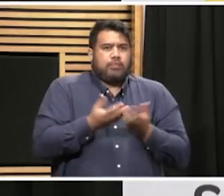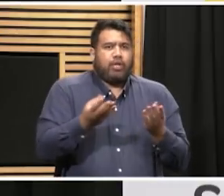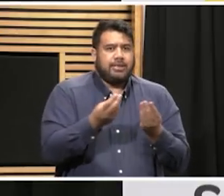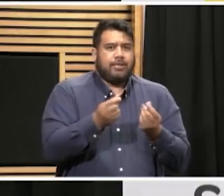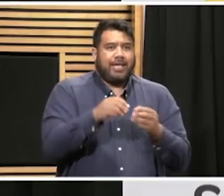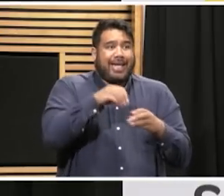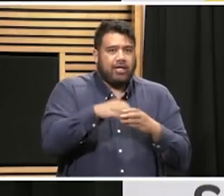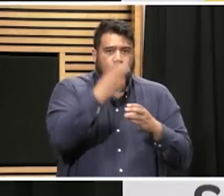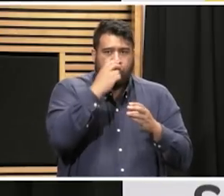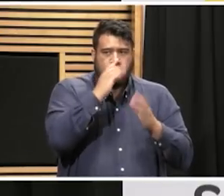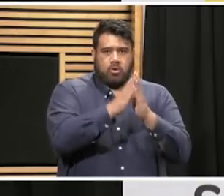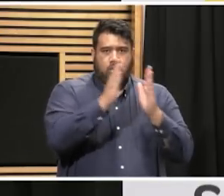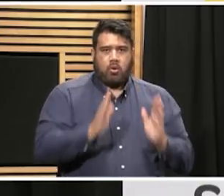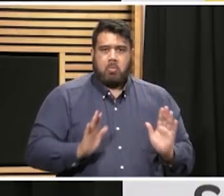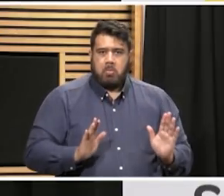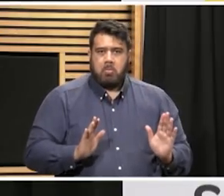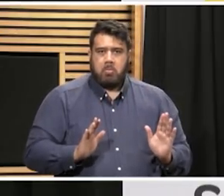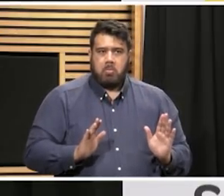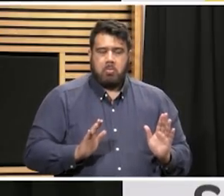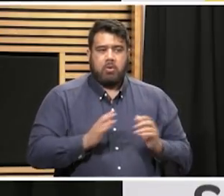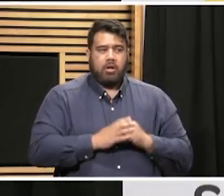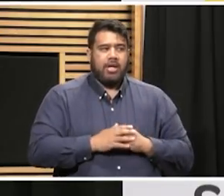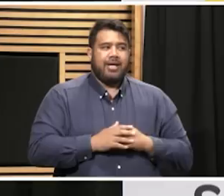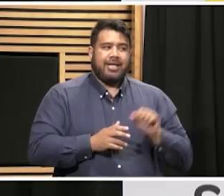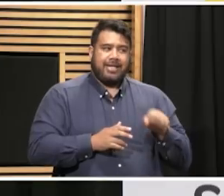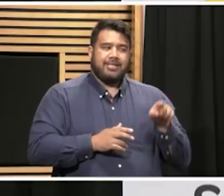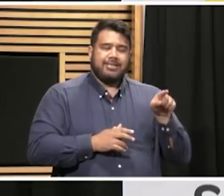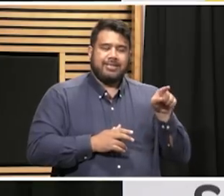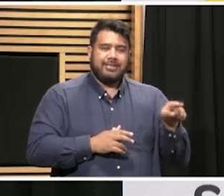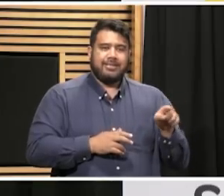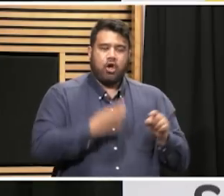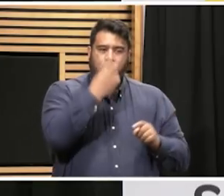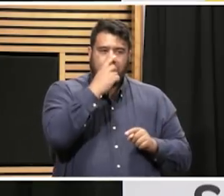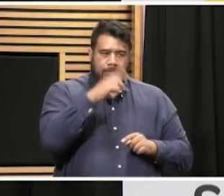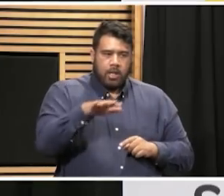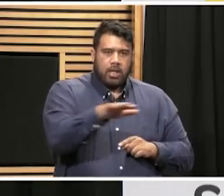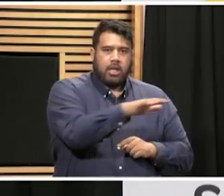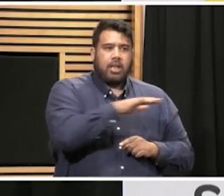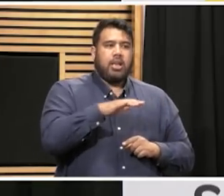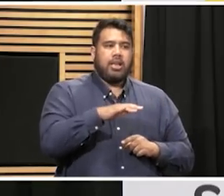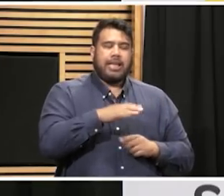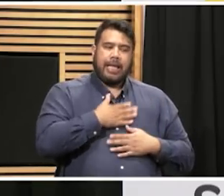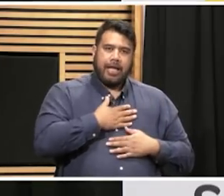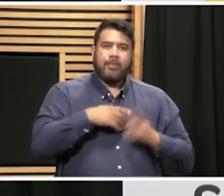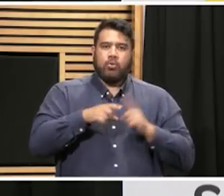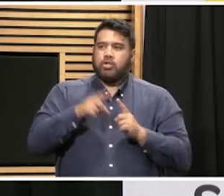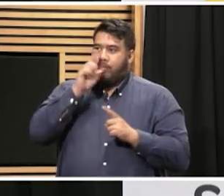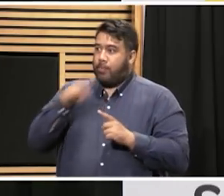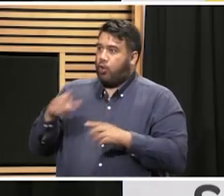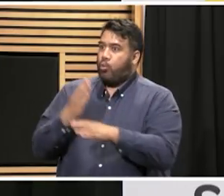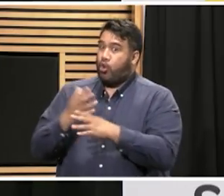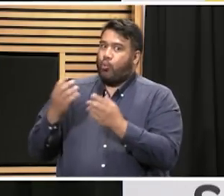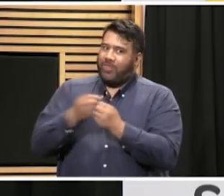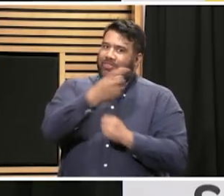they want to come into contact with it. Yes, think that's a really vulnerable group the people who they're looking after. So the advice does